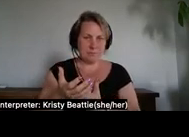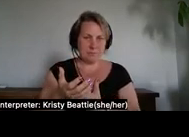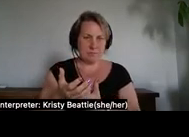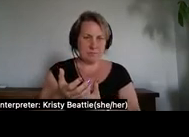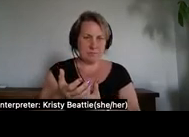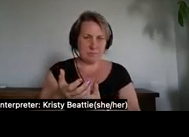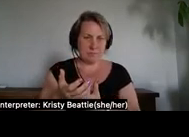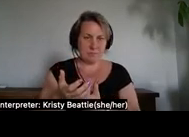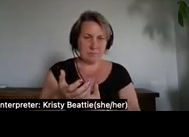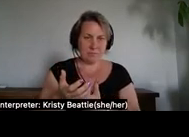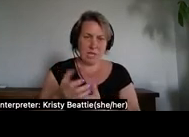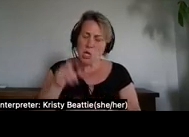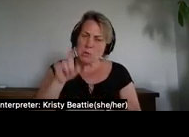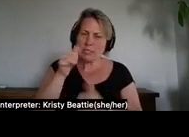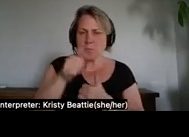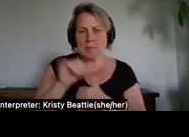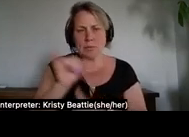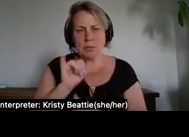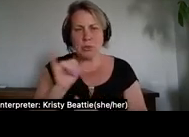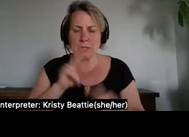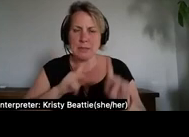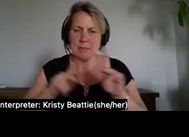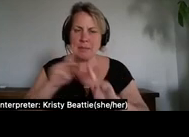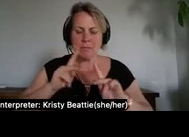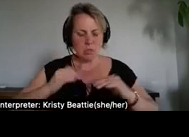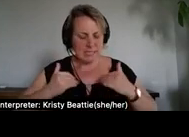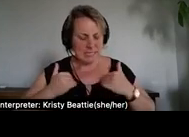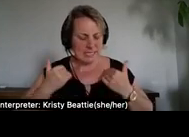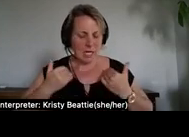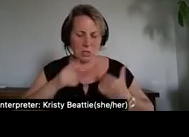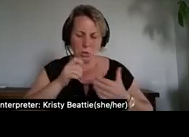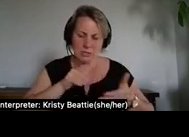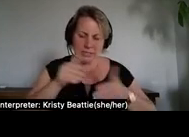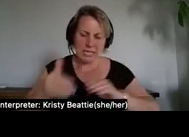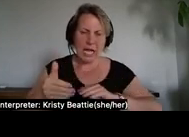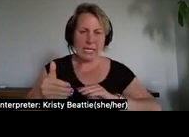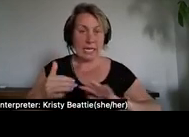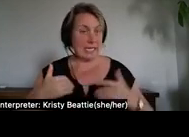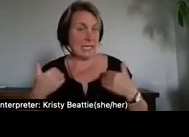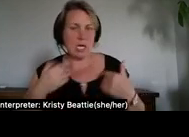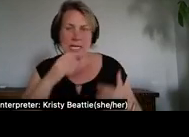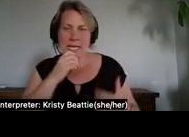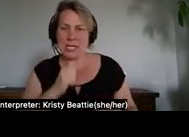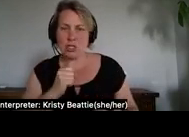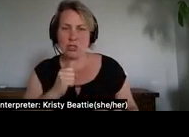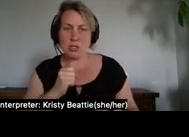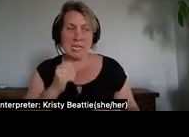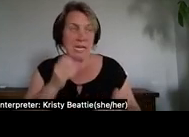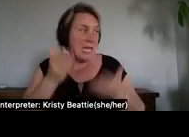before 2007 maybe they were drinking and driving